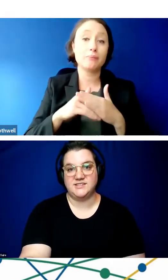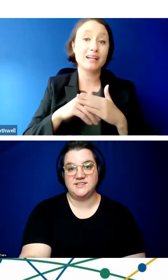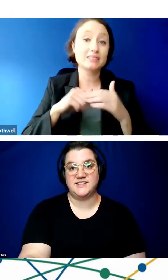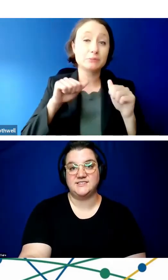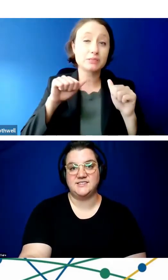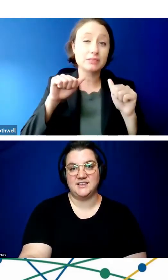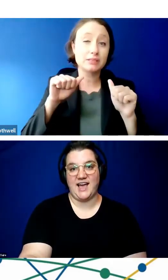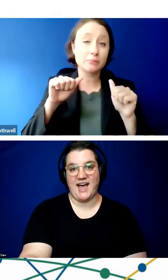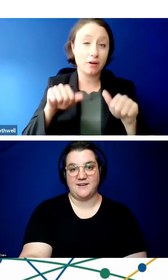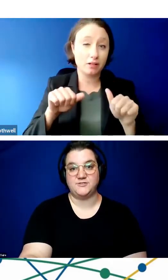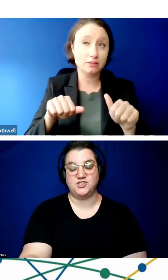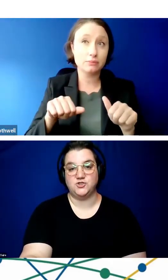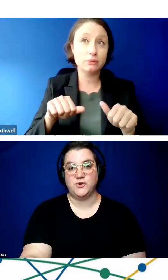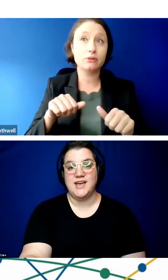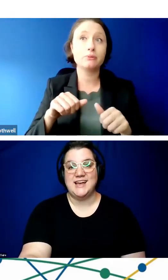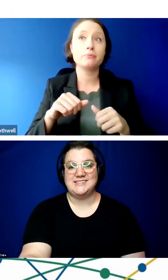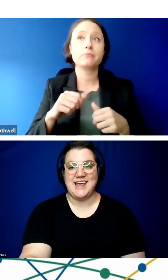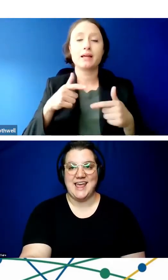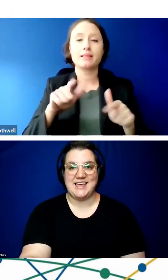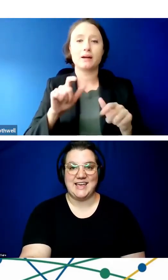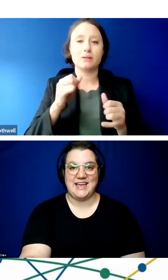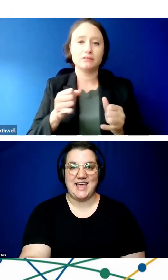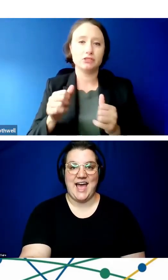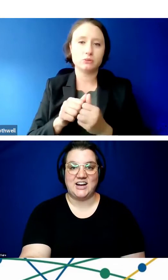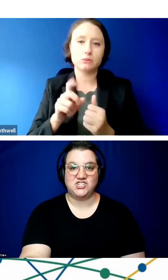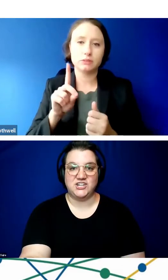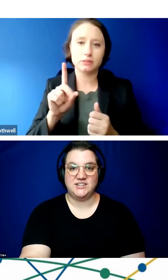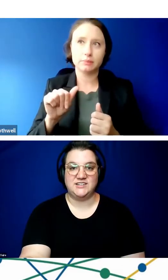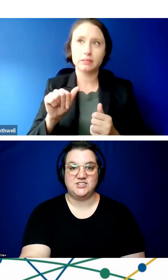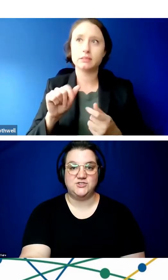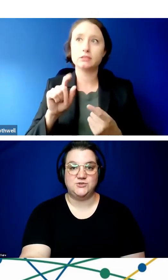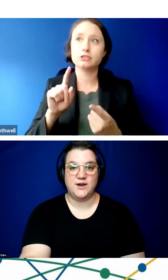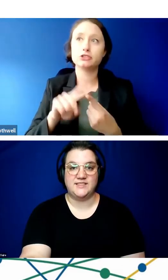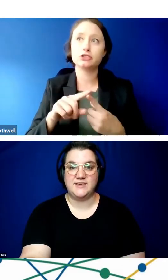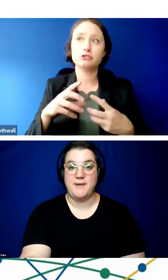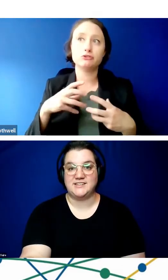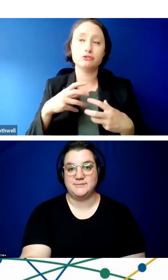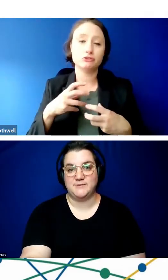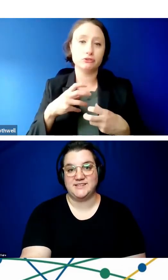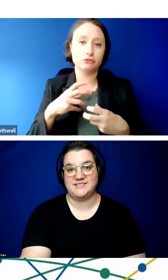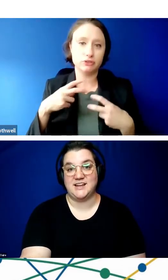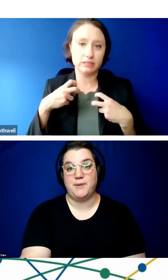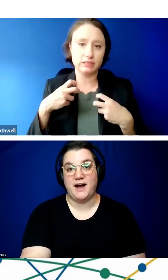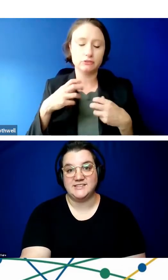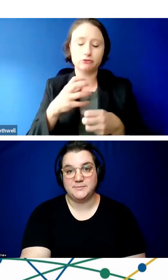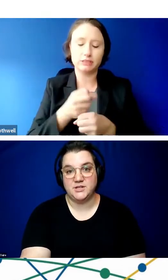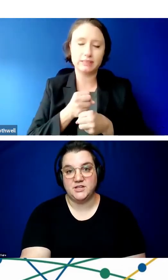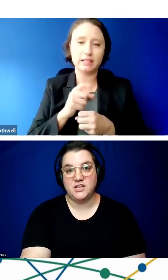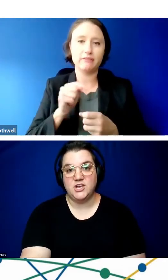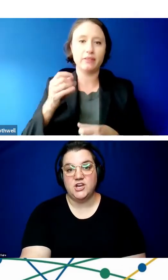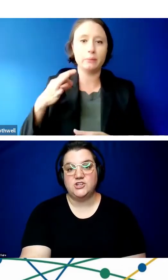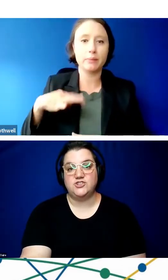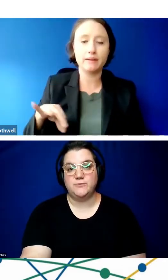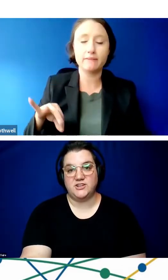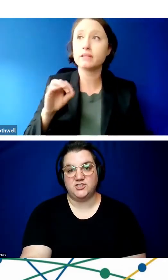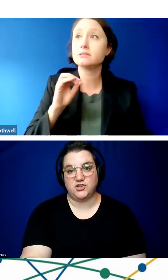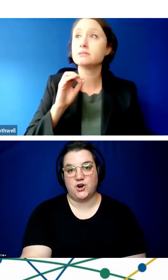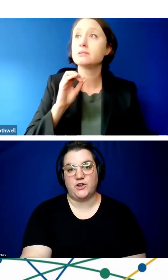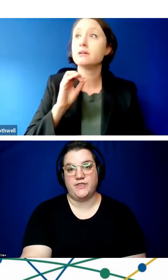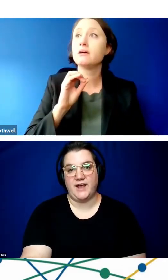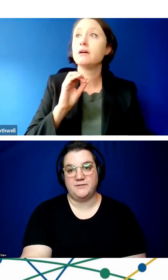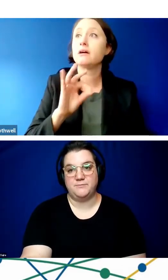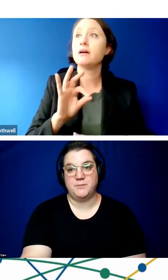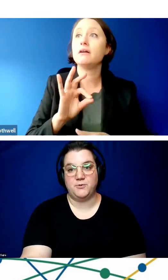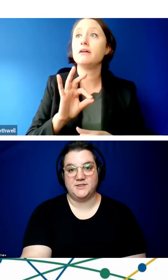covered entities, they still have to take action to the maximum extent possible to make